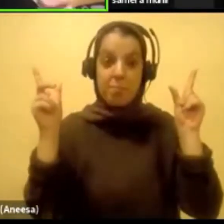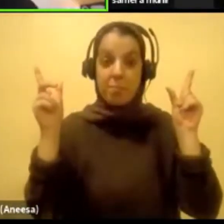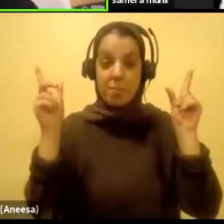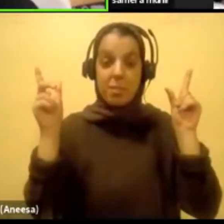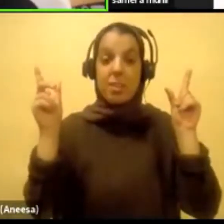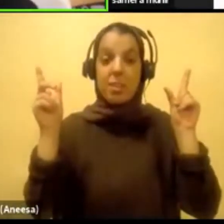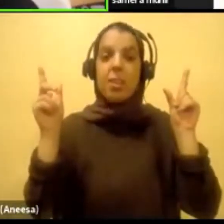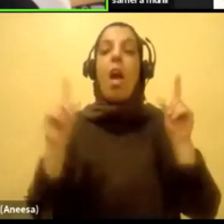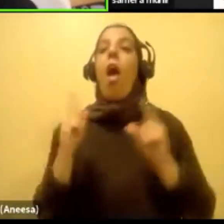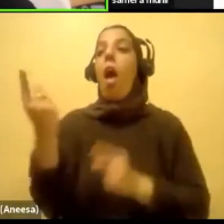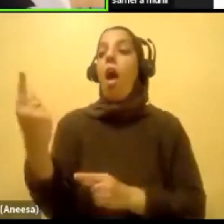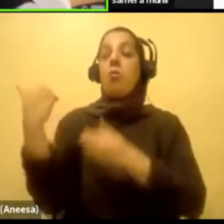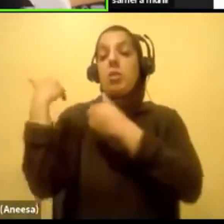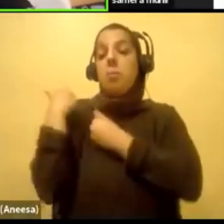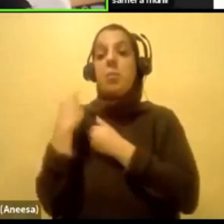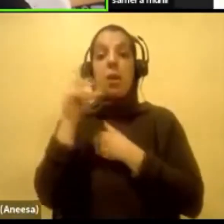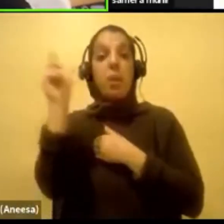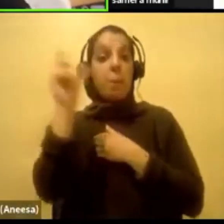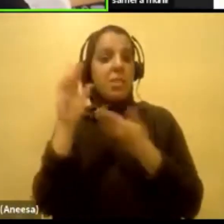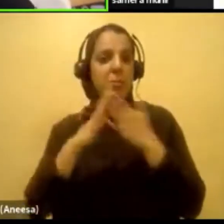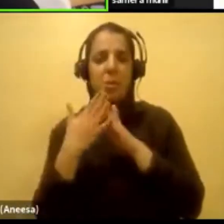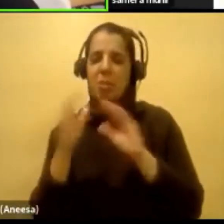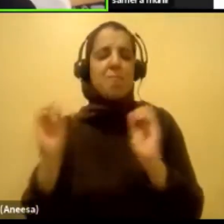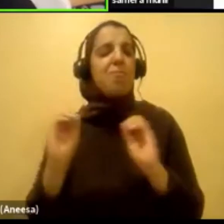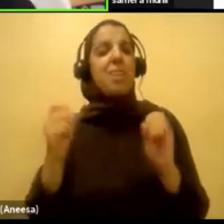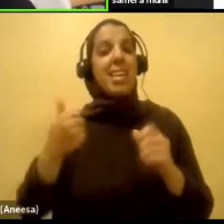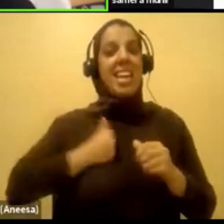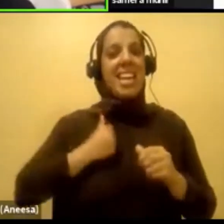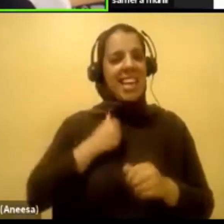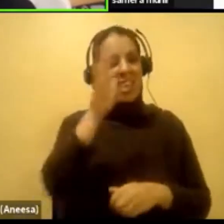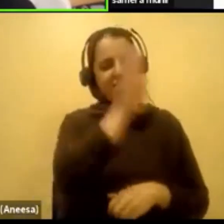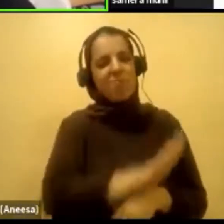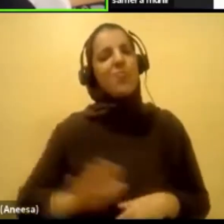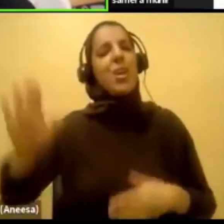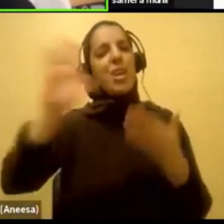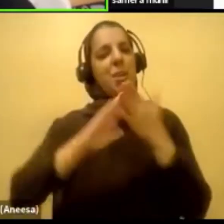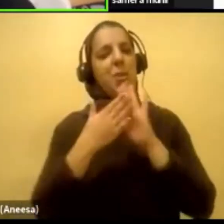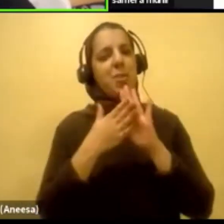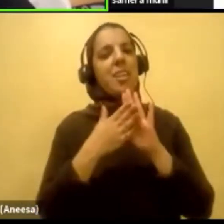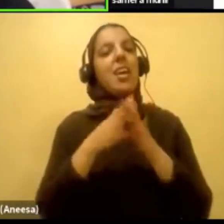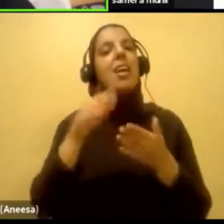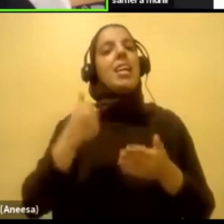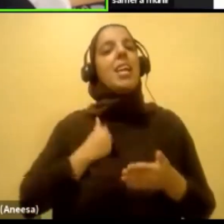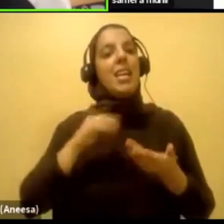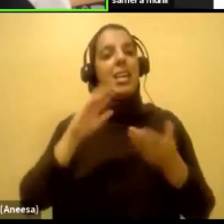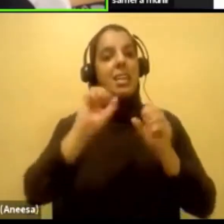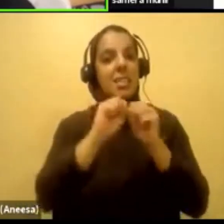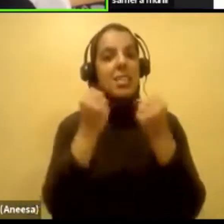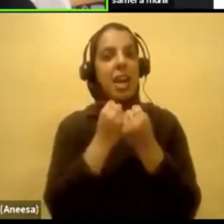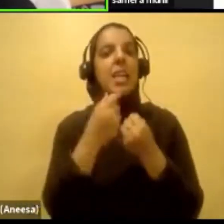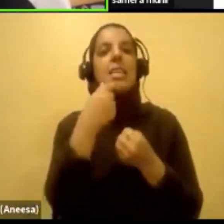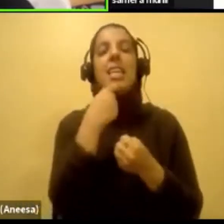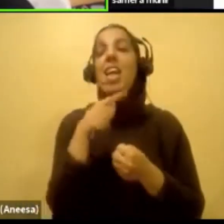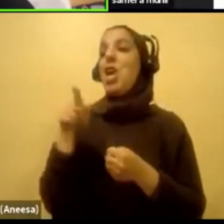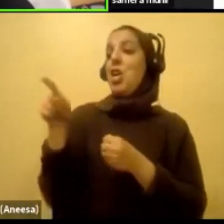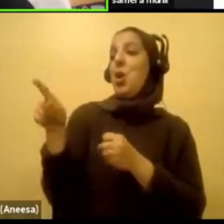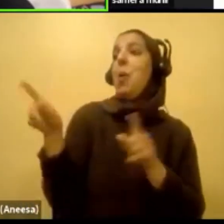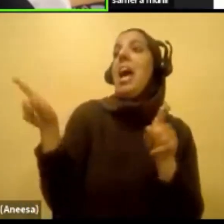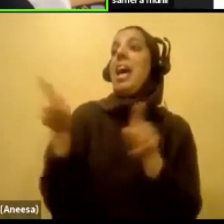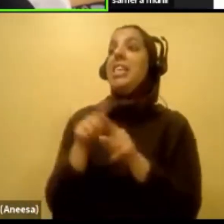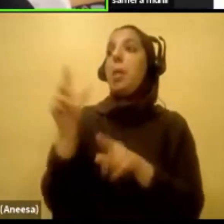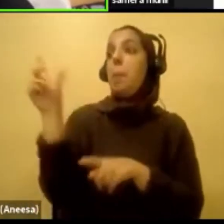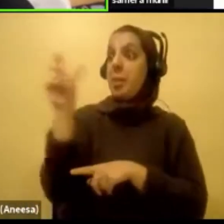not only on the Muslim community, man. It's our Canadians too. know, like, I can't believe you, a Muslim woman,